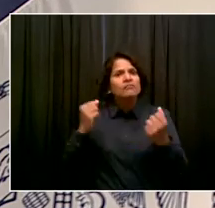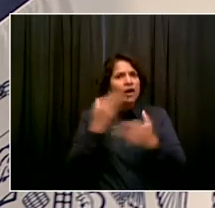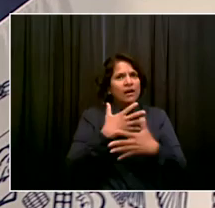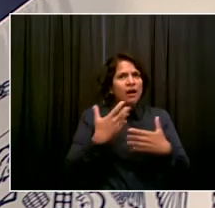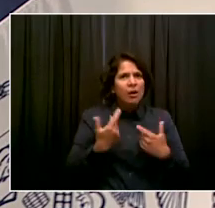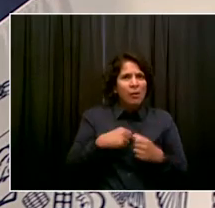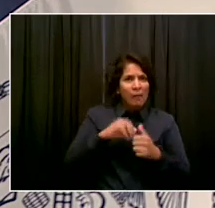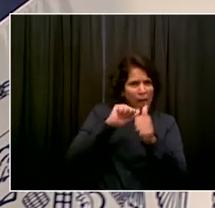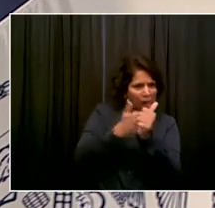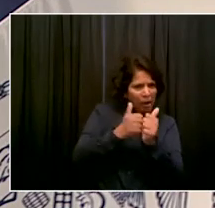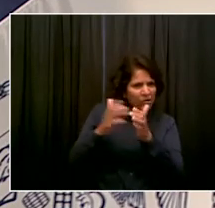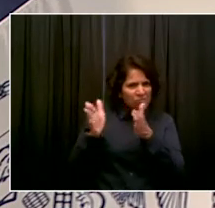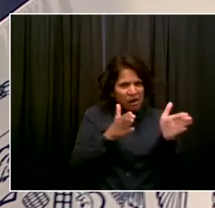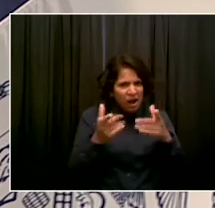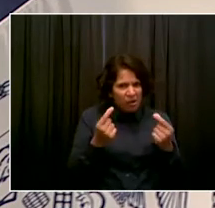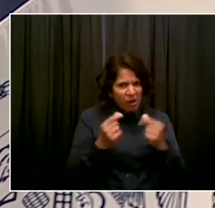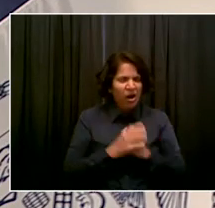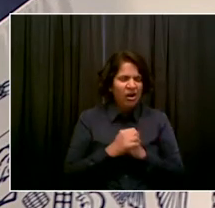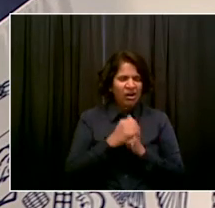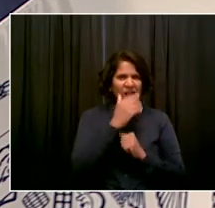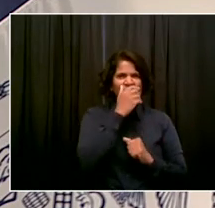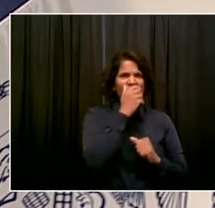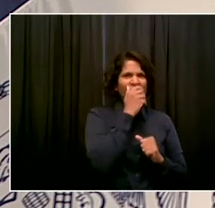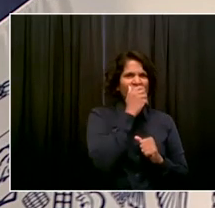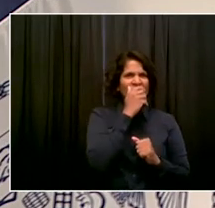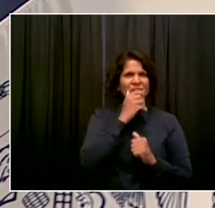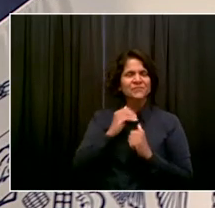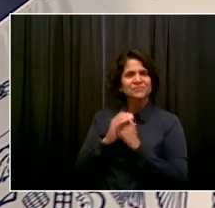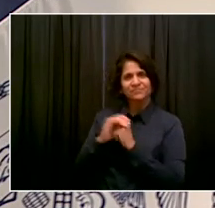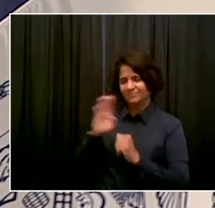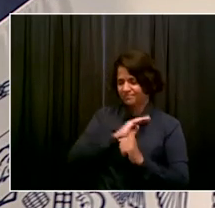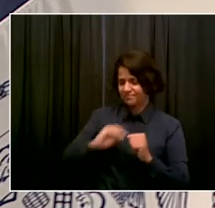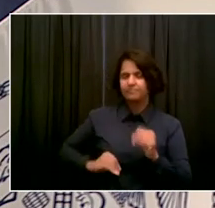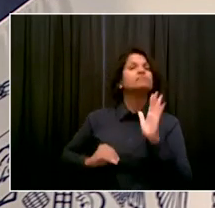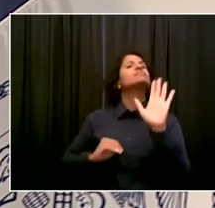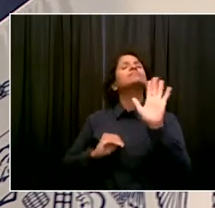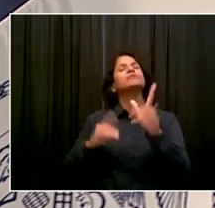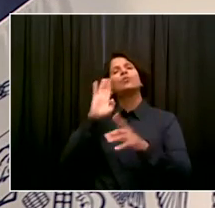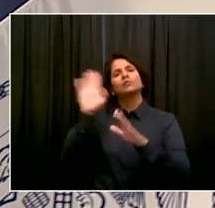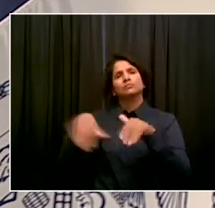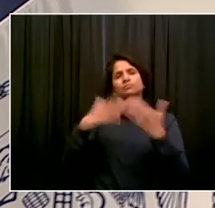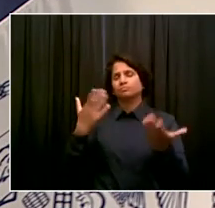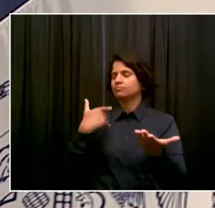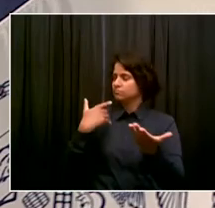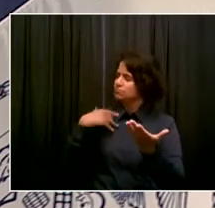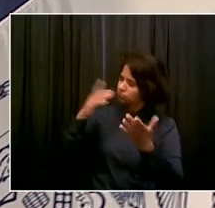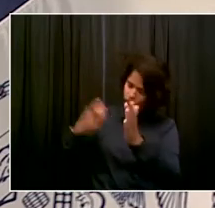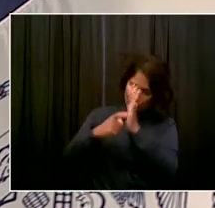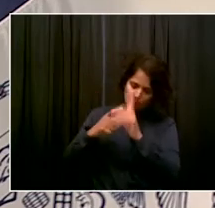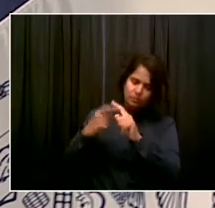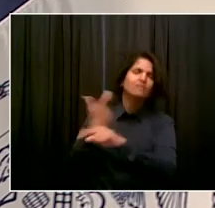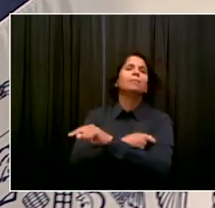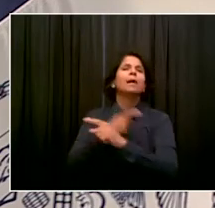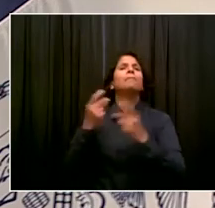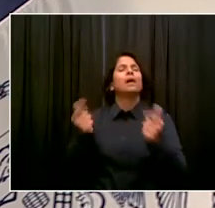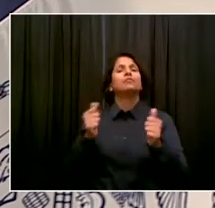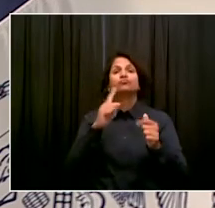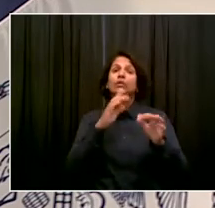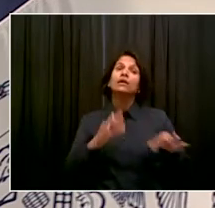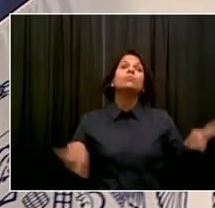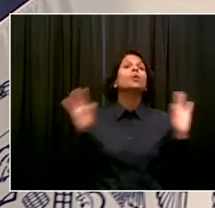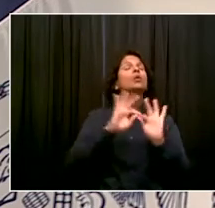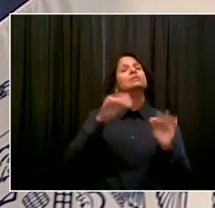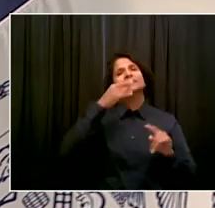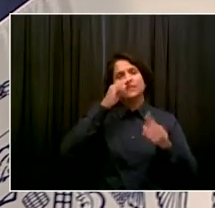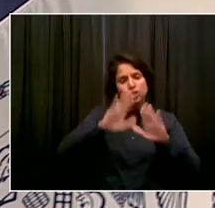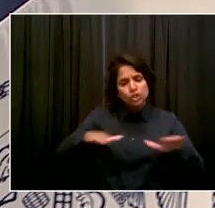that they be in a place that provides them everything they need. And again, I'm talking about not just COVID as